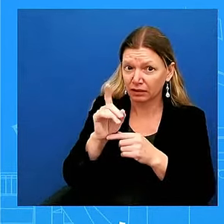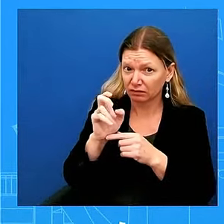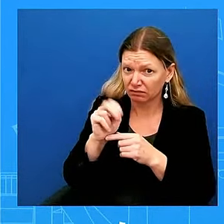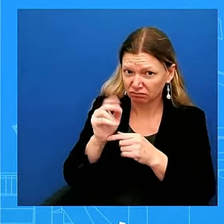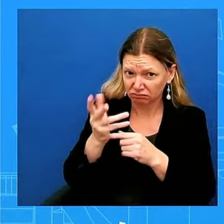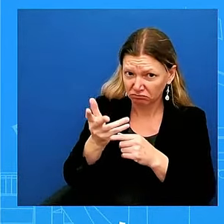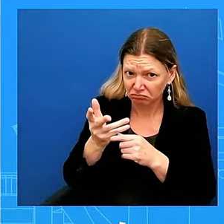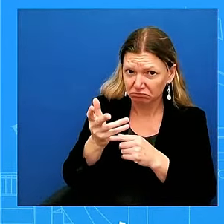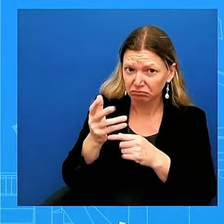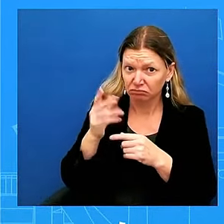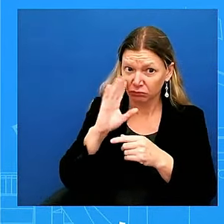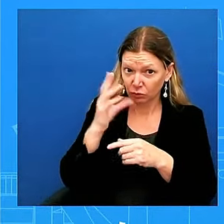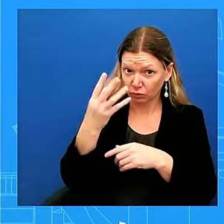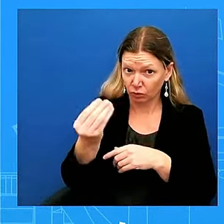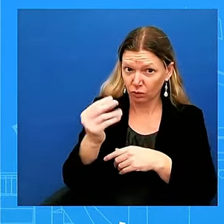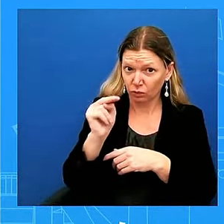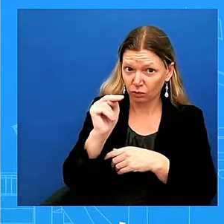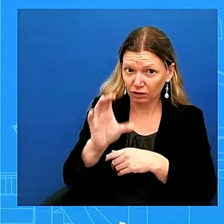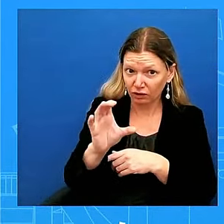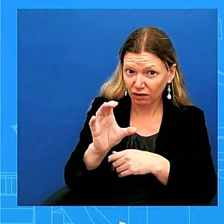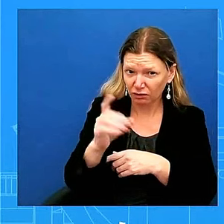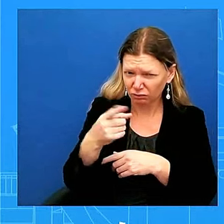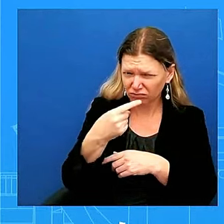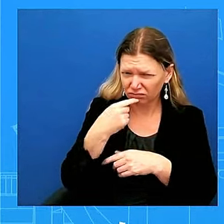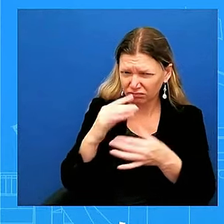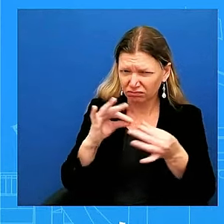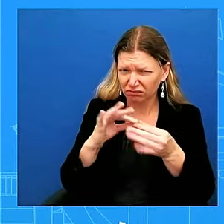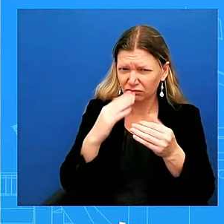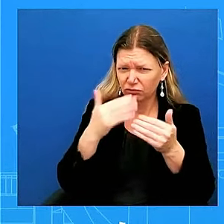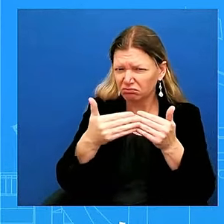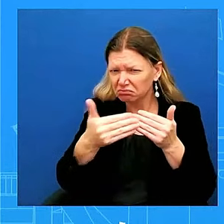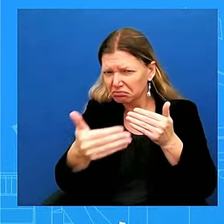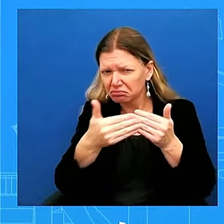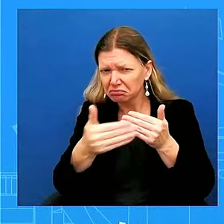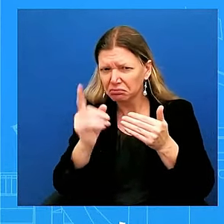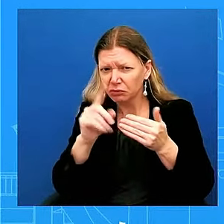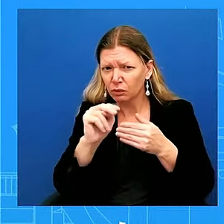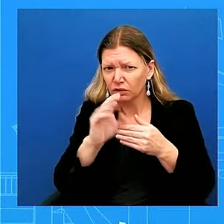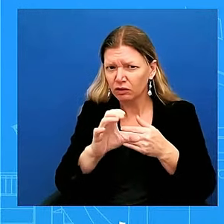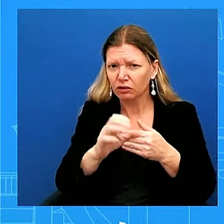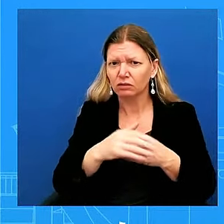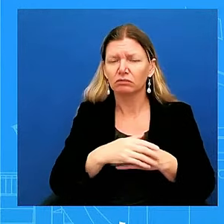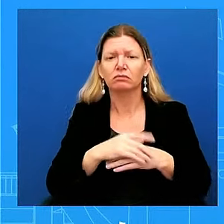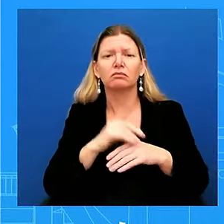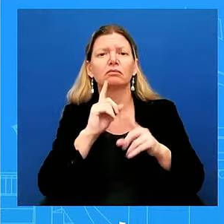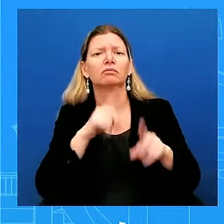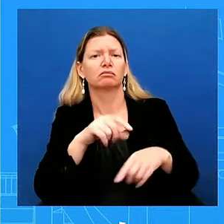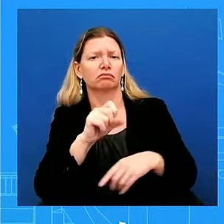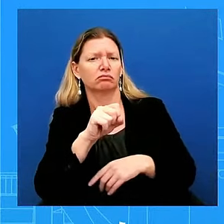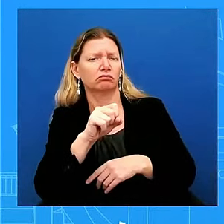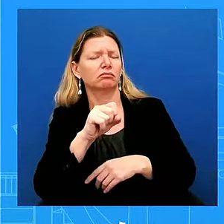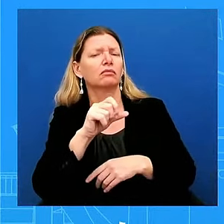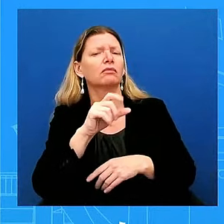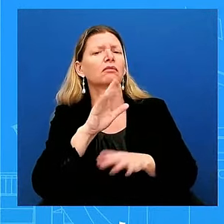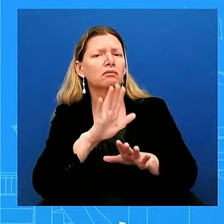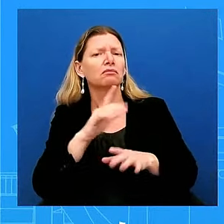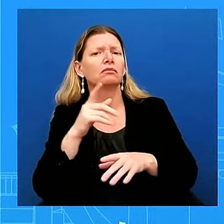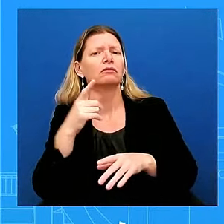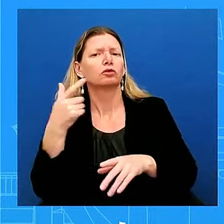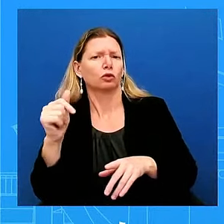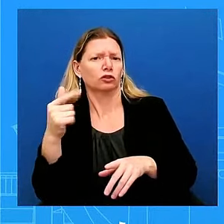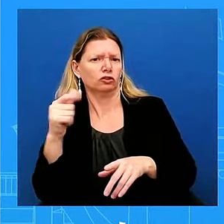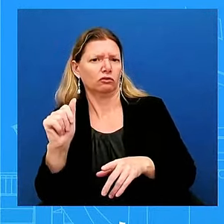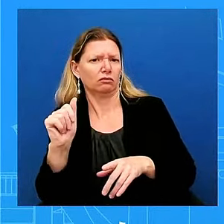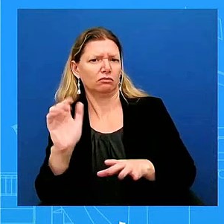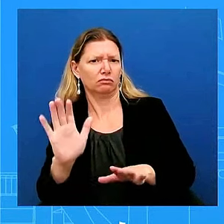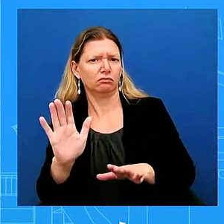So, the President's going to do North Carolina, South Carolina, and she's going to go to Georgia. So, I think it's a – it was a way to make sure that we cover –